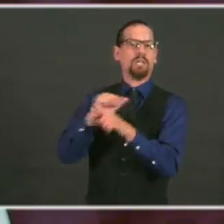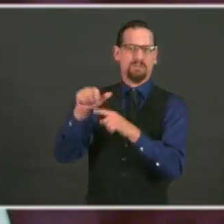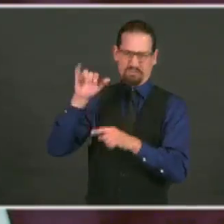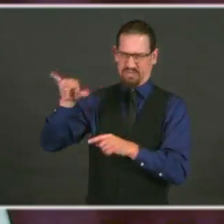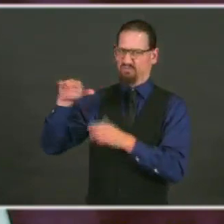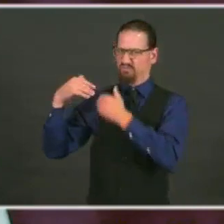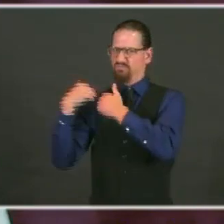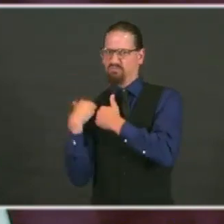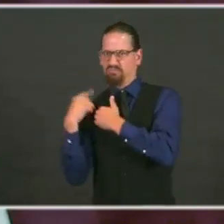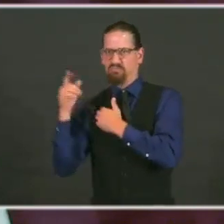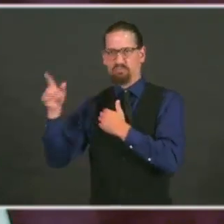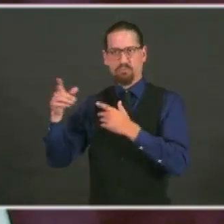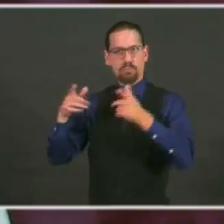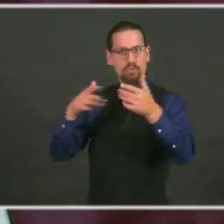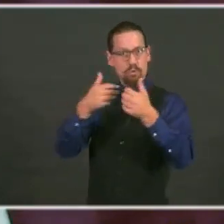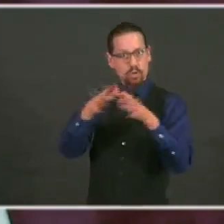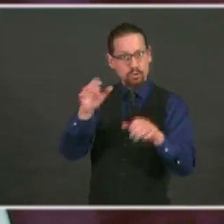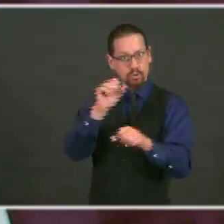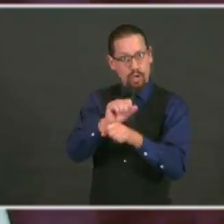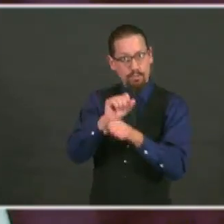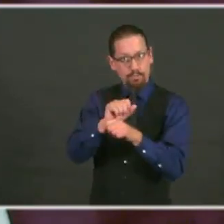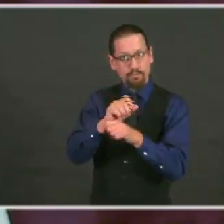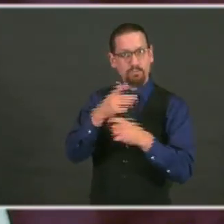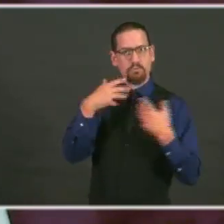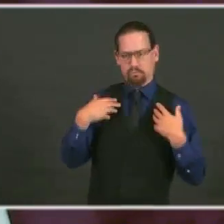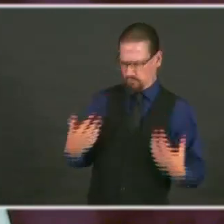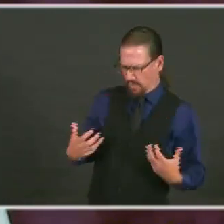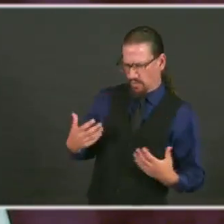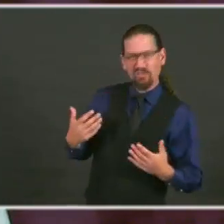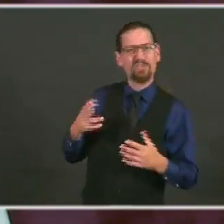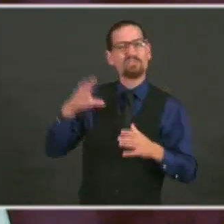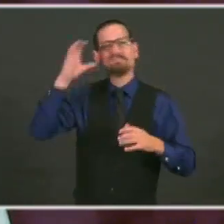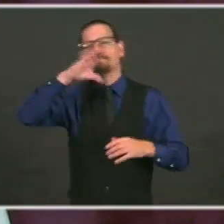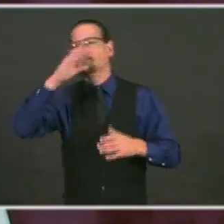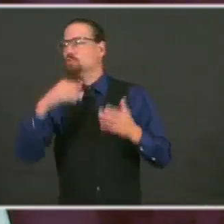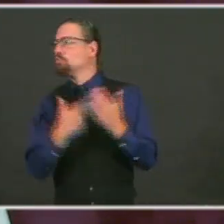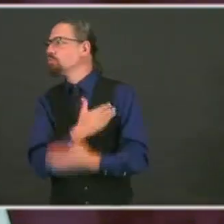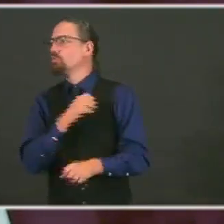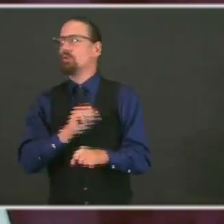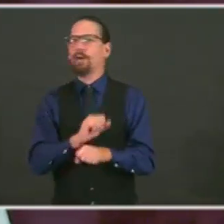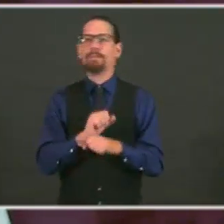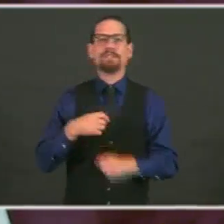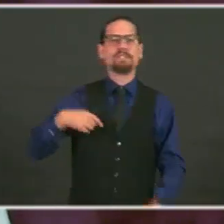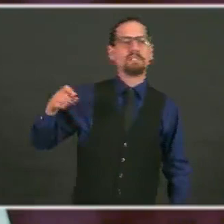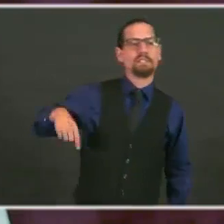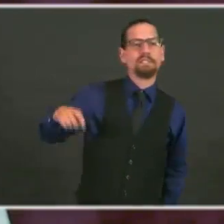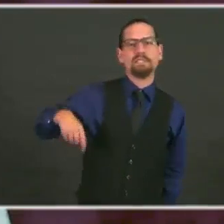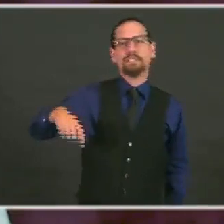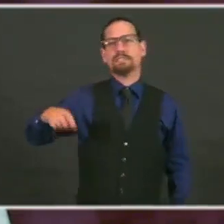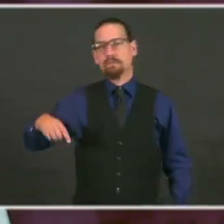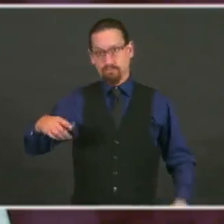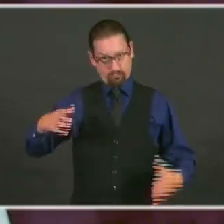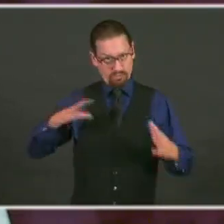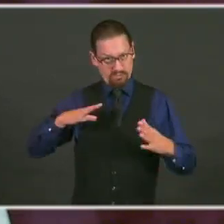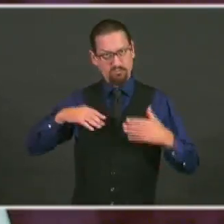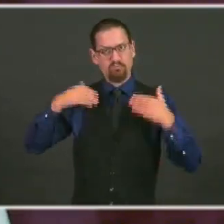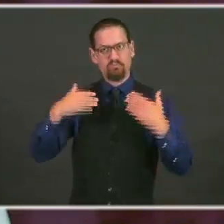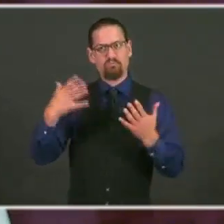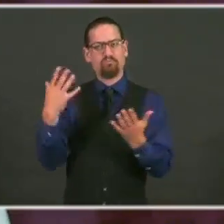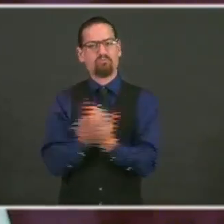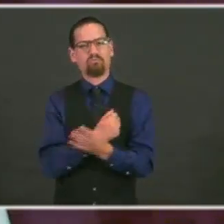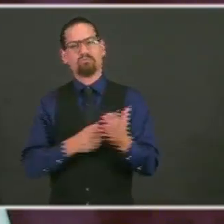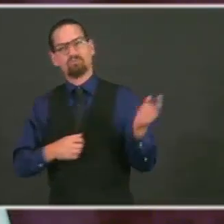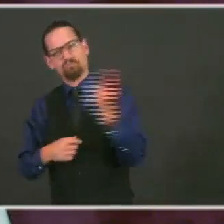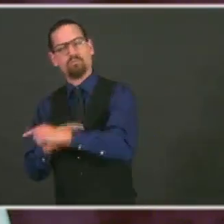job, and if you are eager to work and willing to get some new skills, check out the Back to Work initiative,